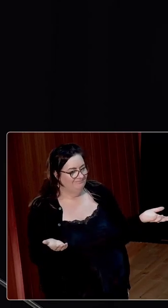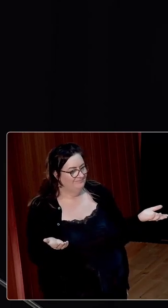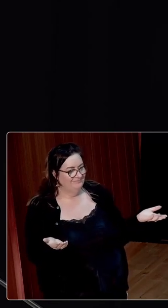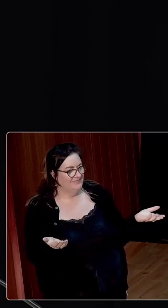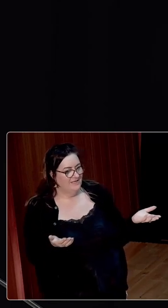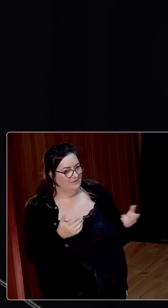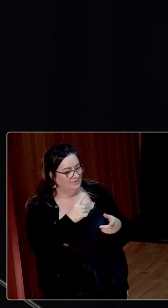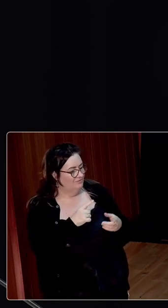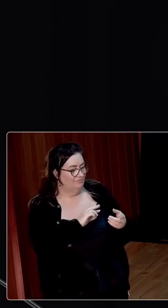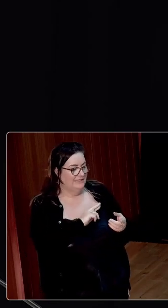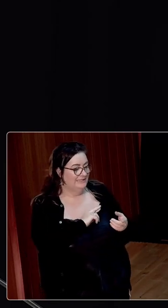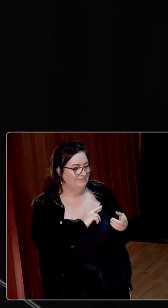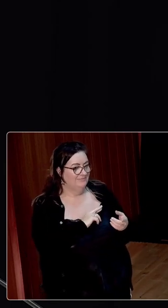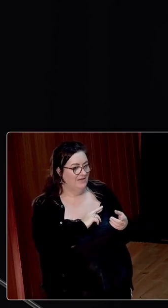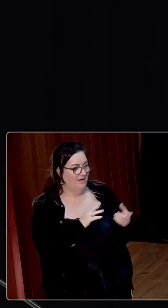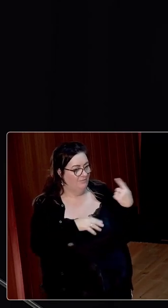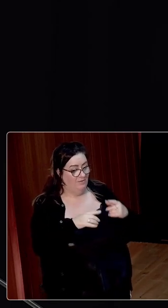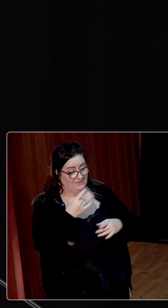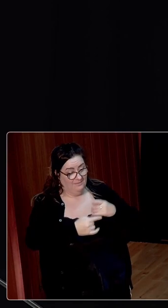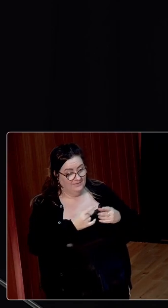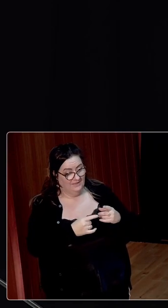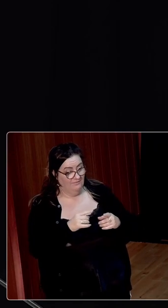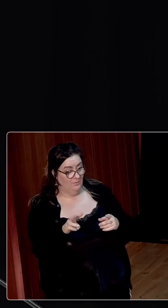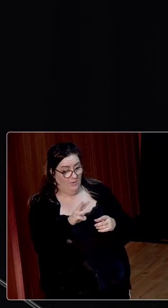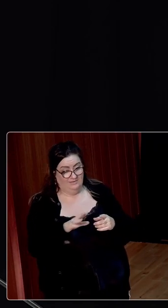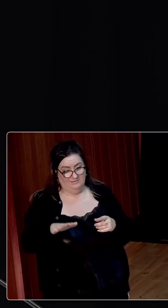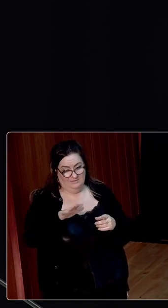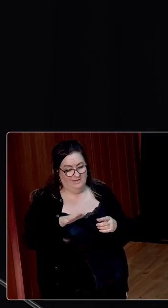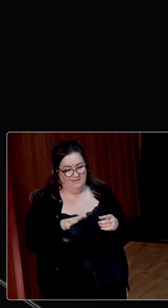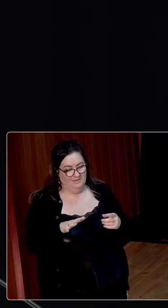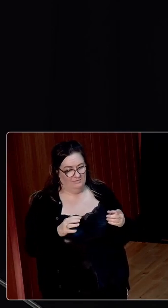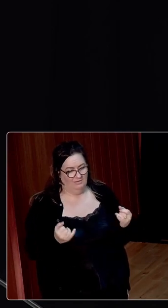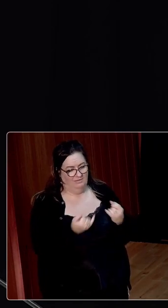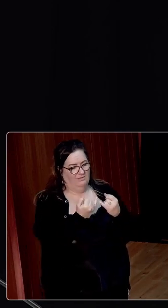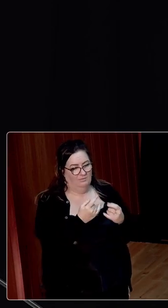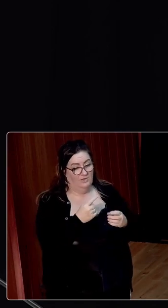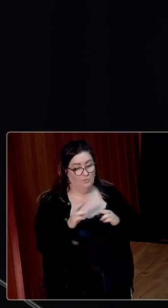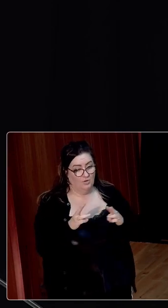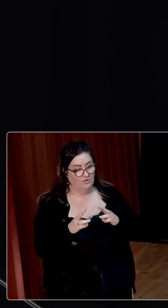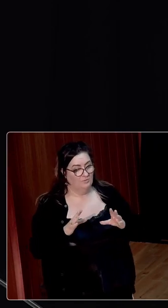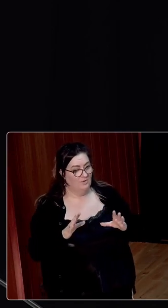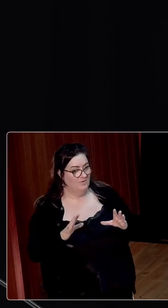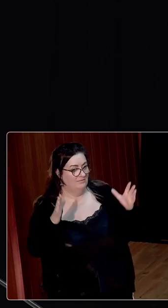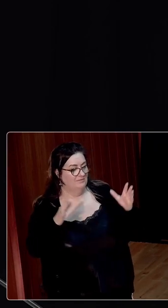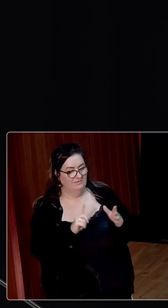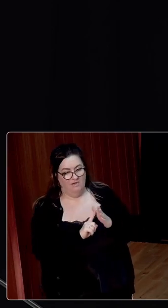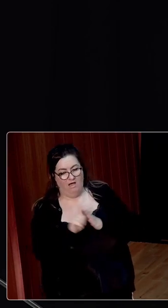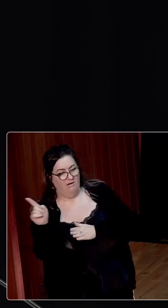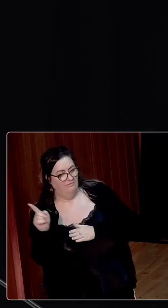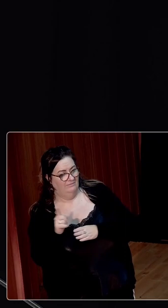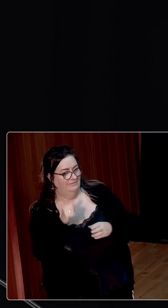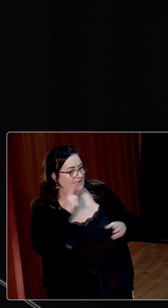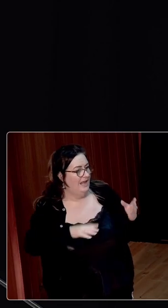of the prevailing winds of the rest of the Western world, where workers were being freed from the land to